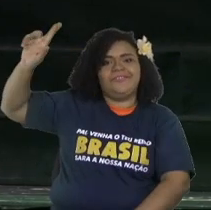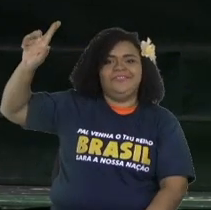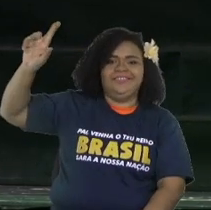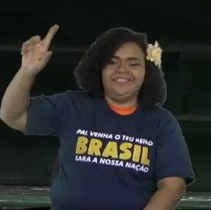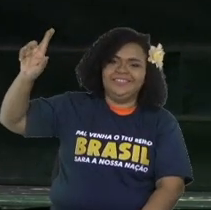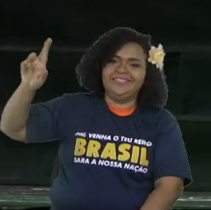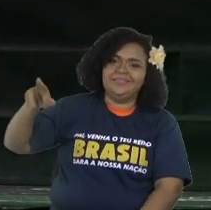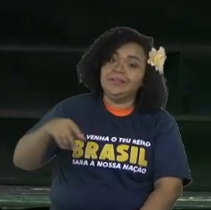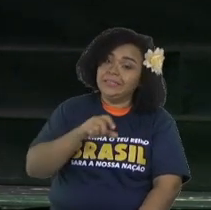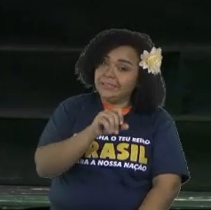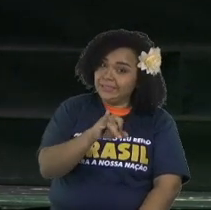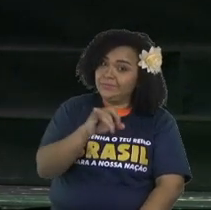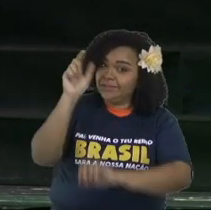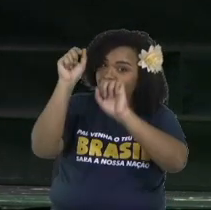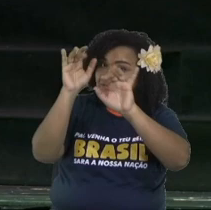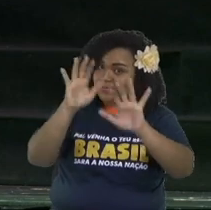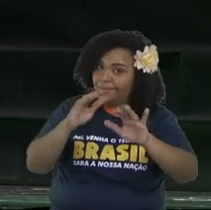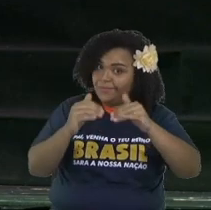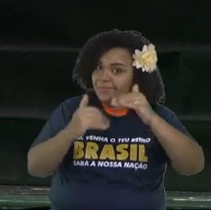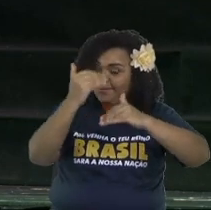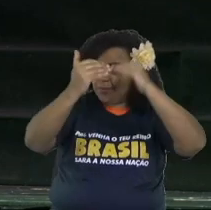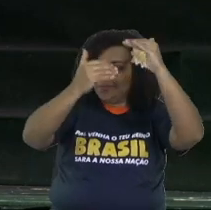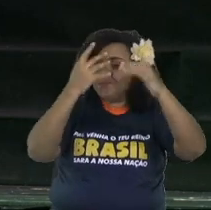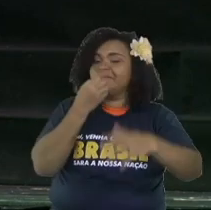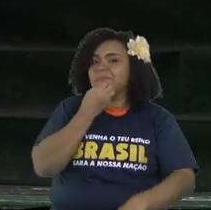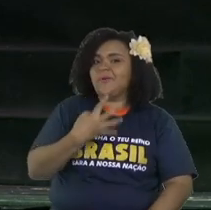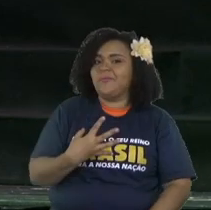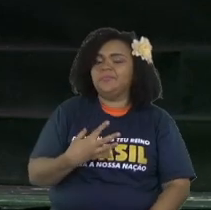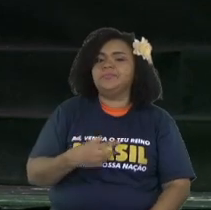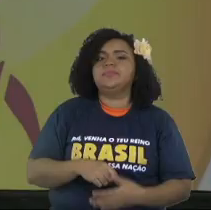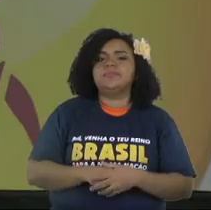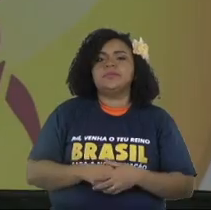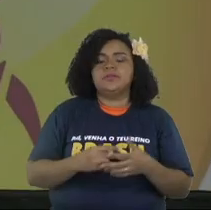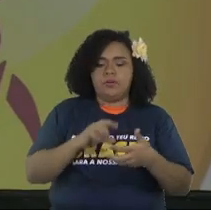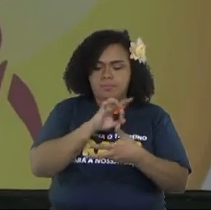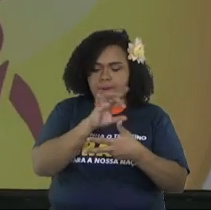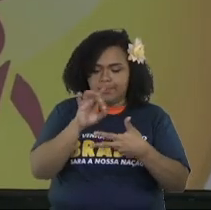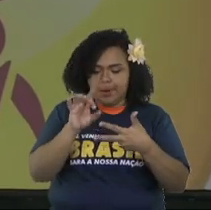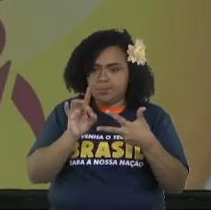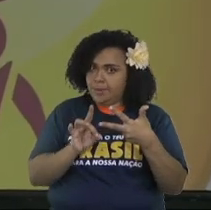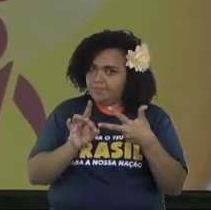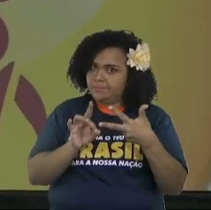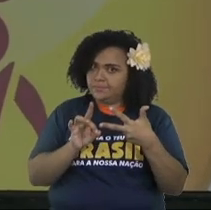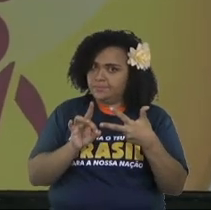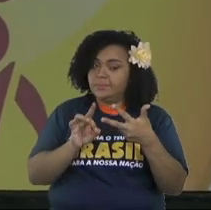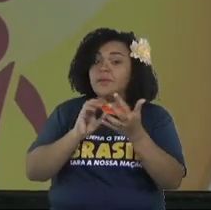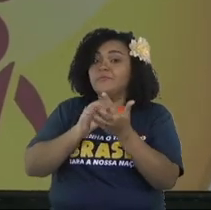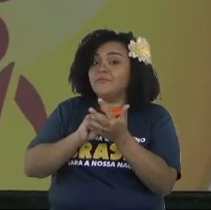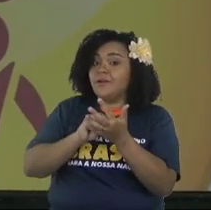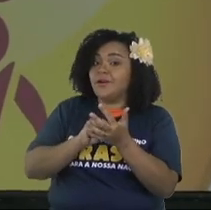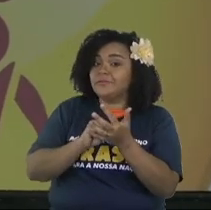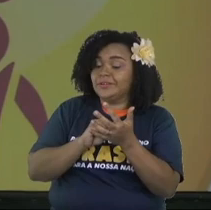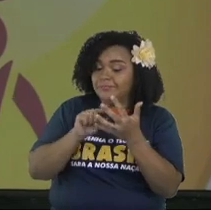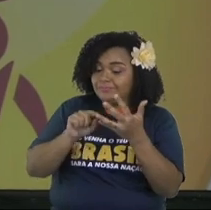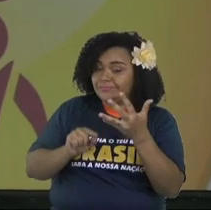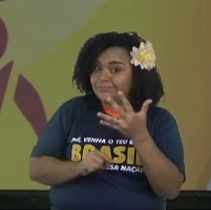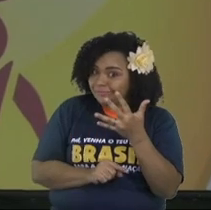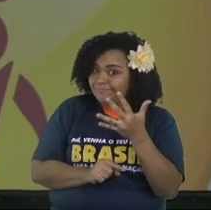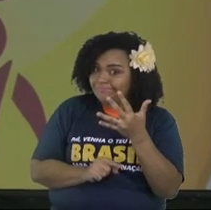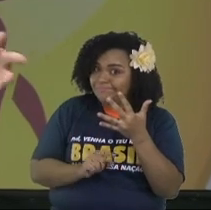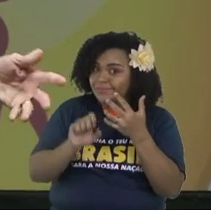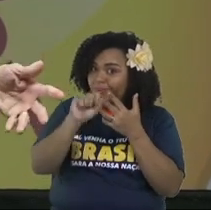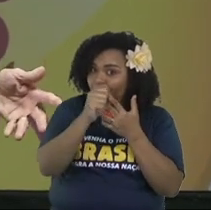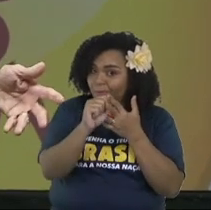if you want to be prosper tonight we looked at three don't lose the next Sunday or